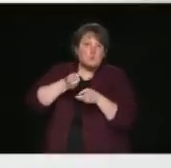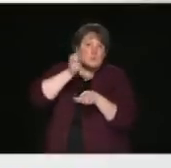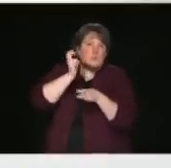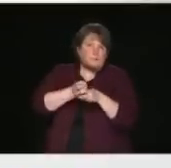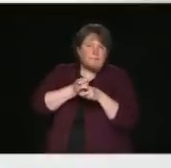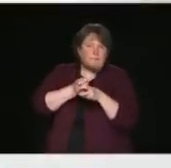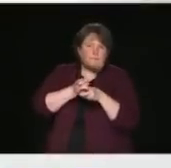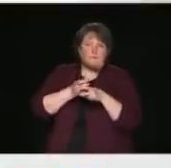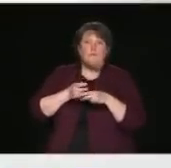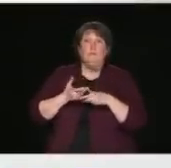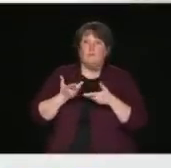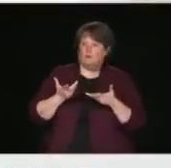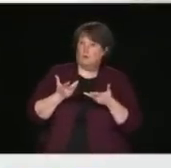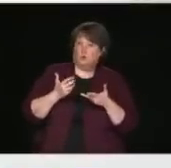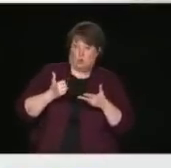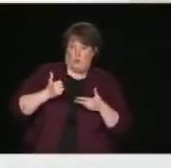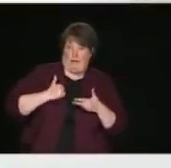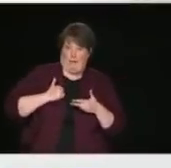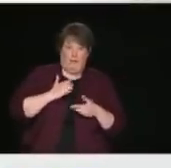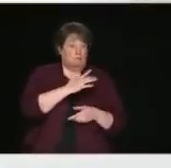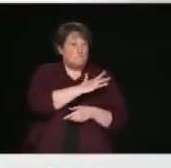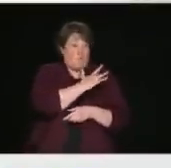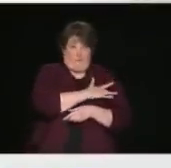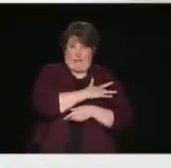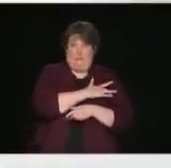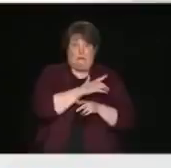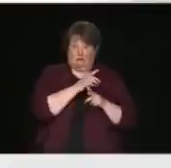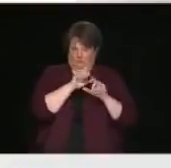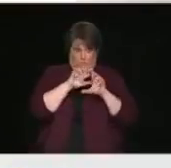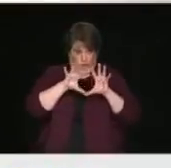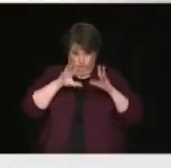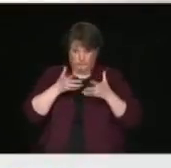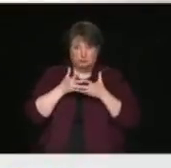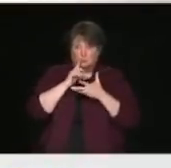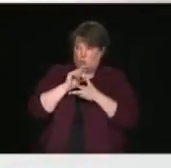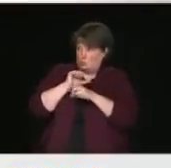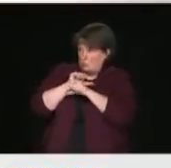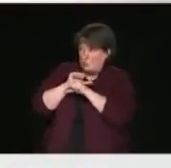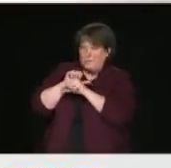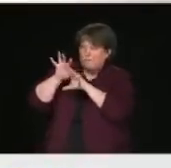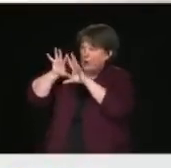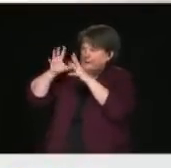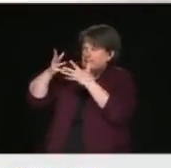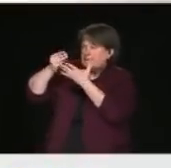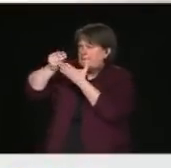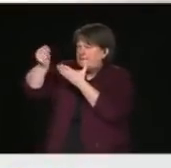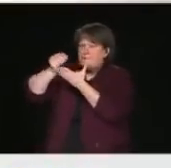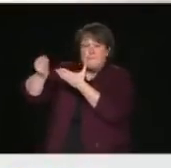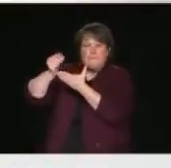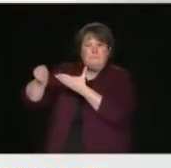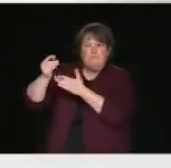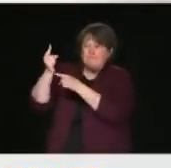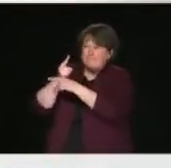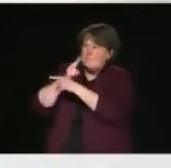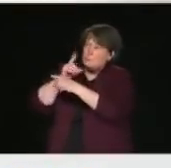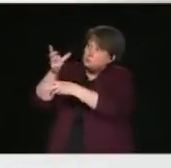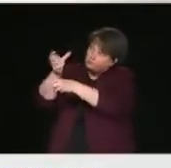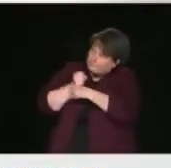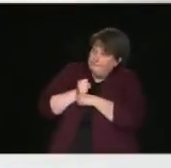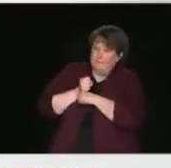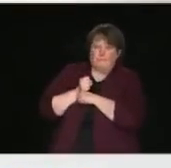is working really, really hard in the international marketplace to get all the supplies we need. It's hard,